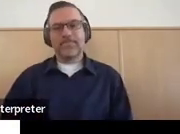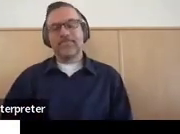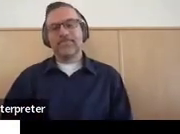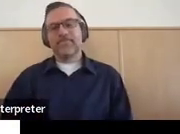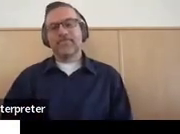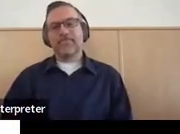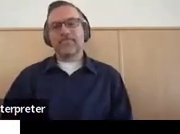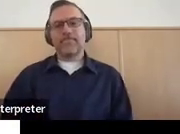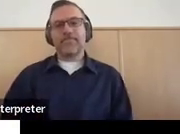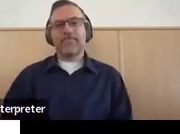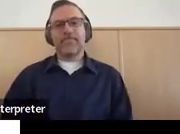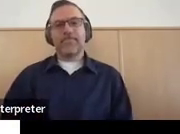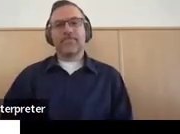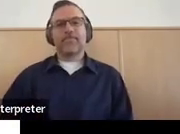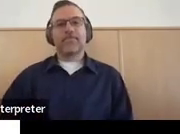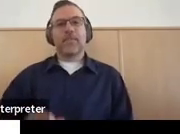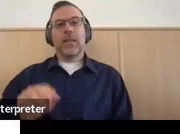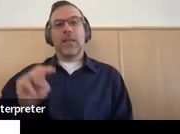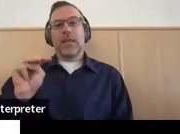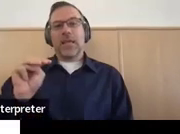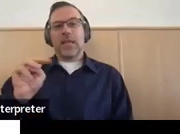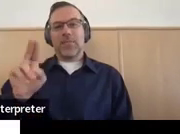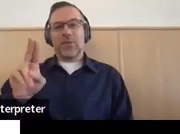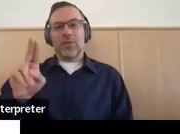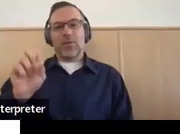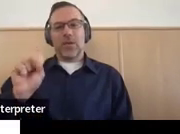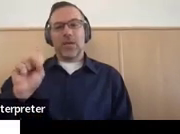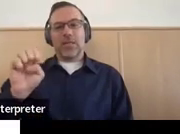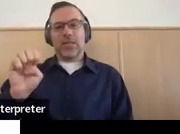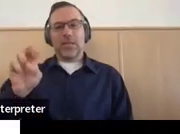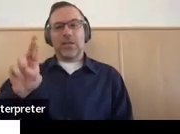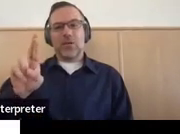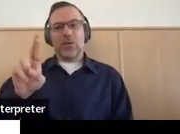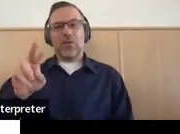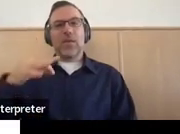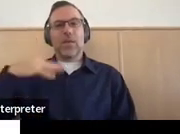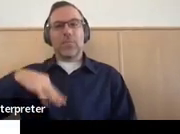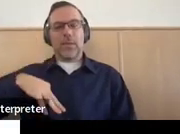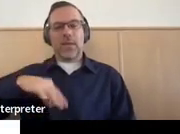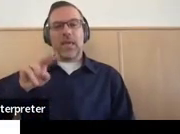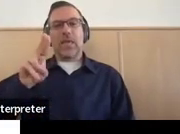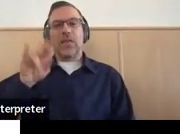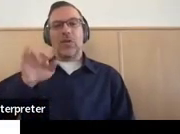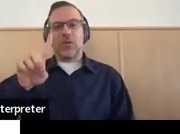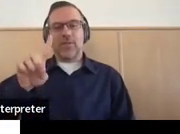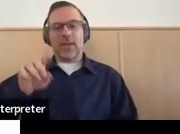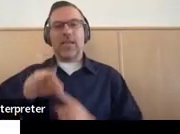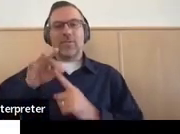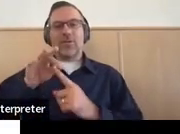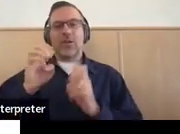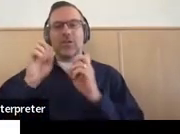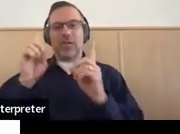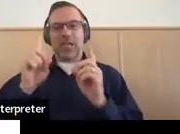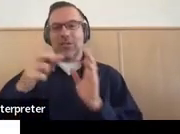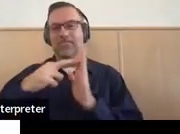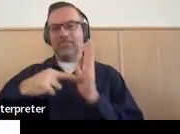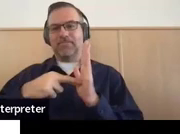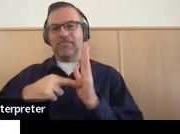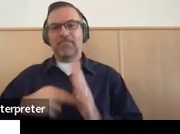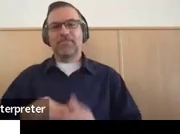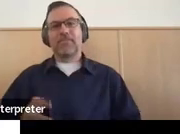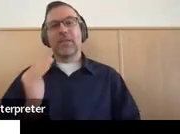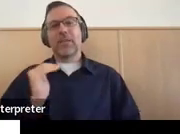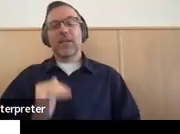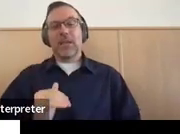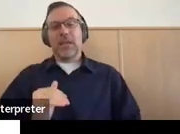So here is MUSER, main unified special education regulations. There are lots of